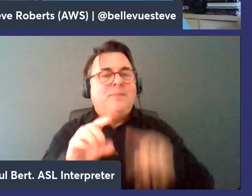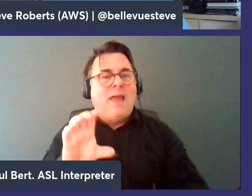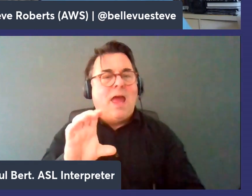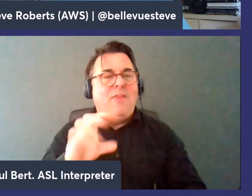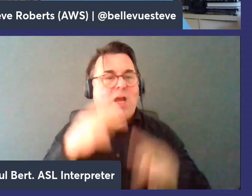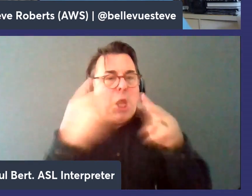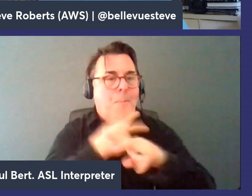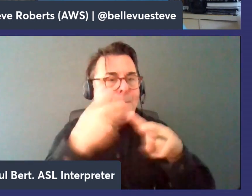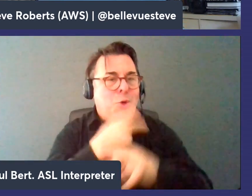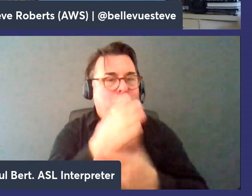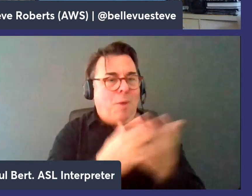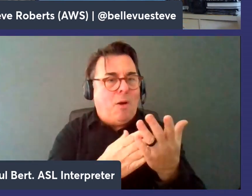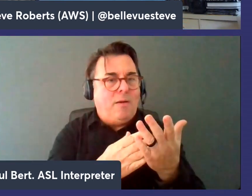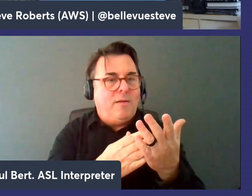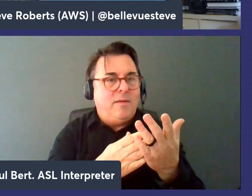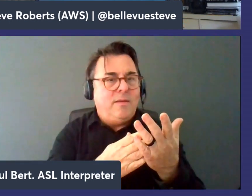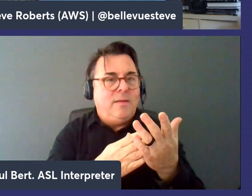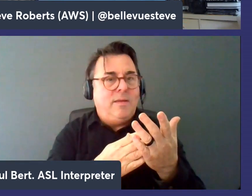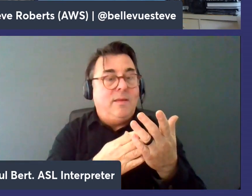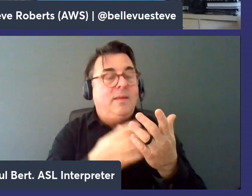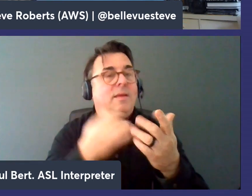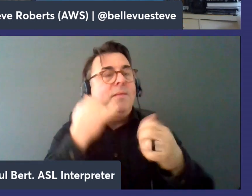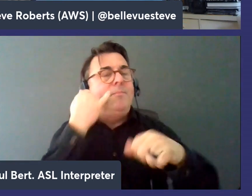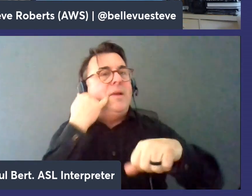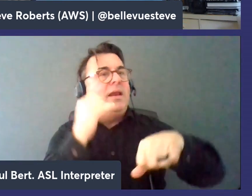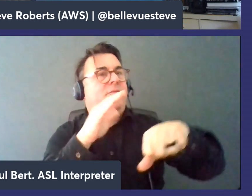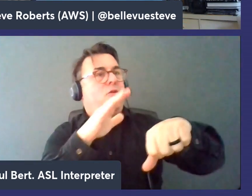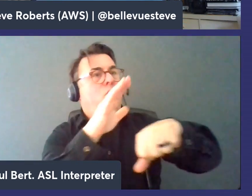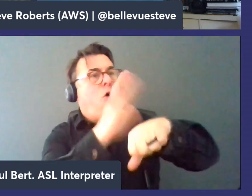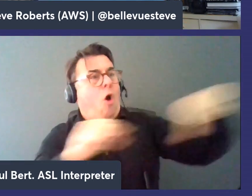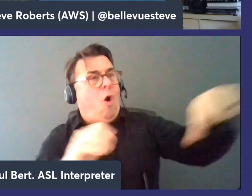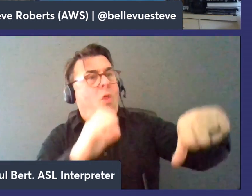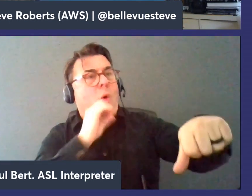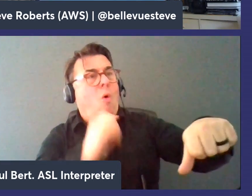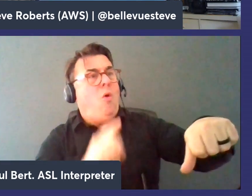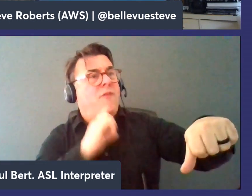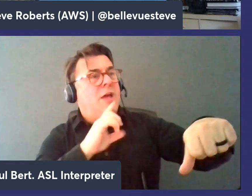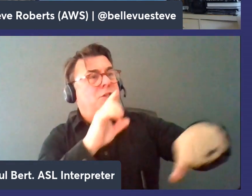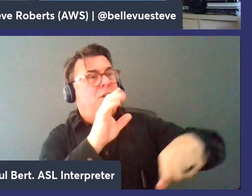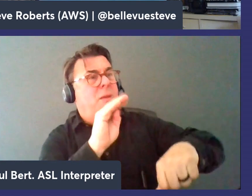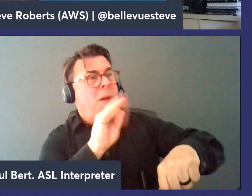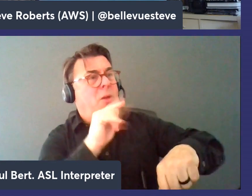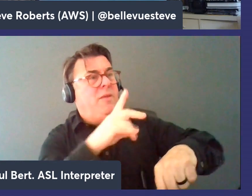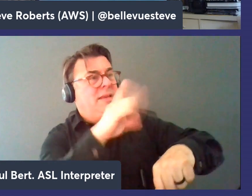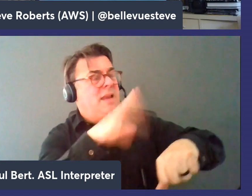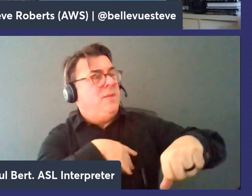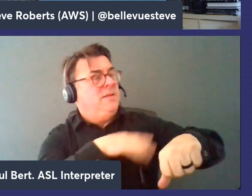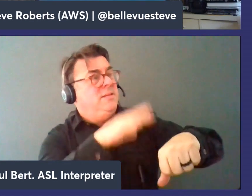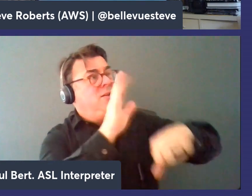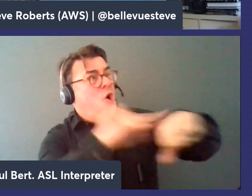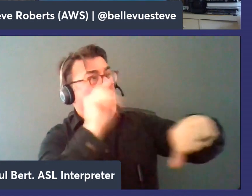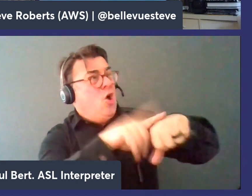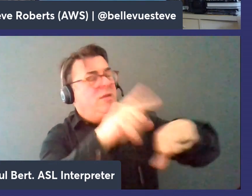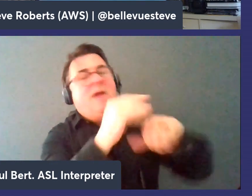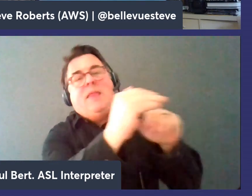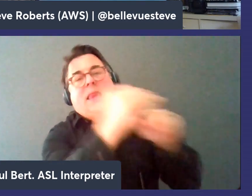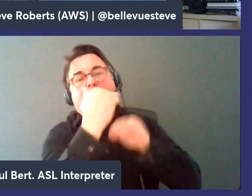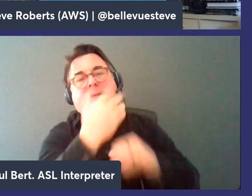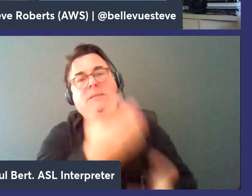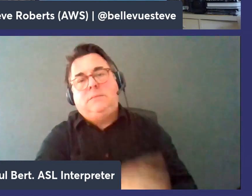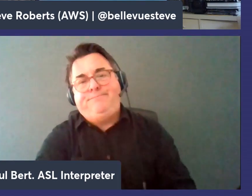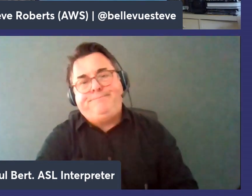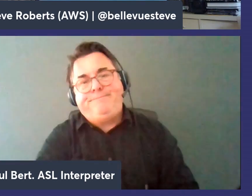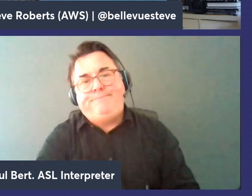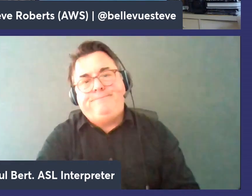forget if you're still calling from the same monolithic database right you're you're still limiting yourself and you've still got you know